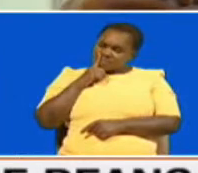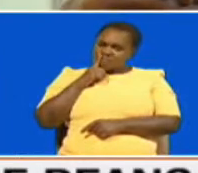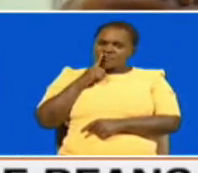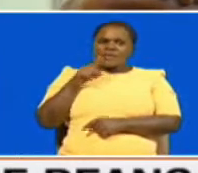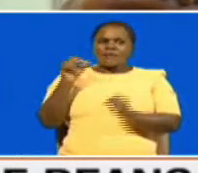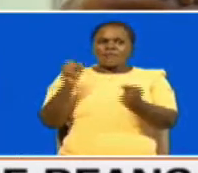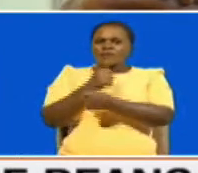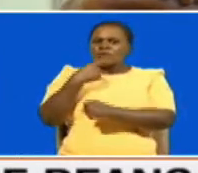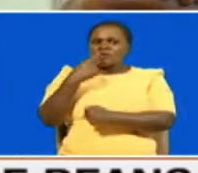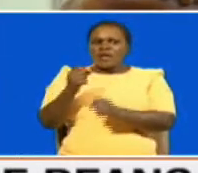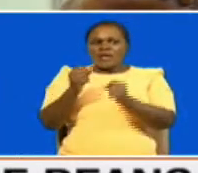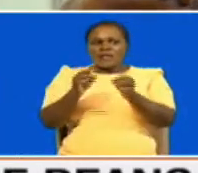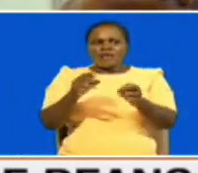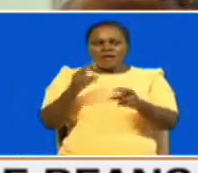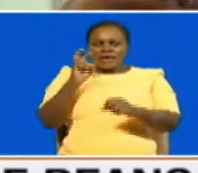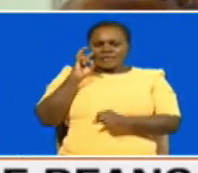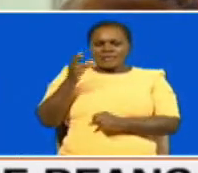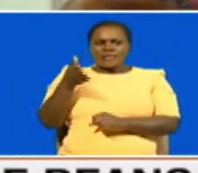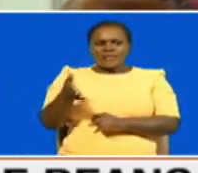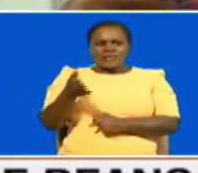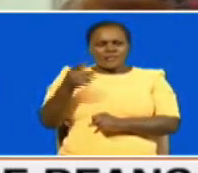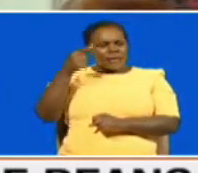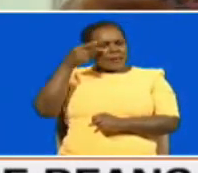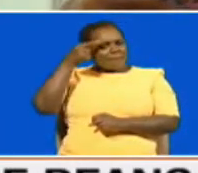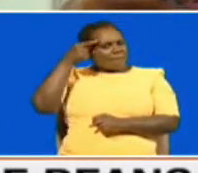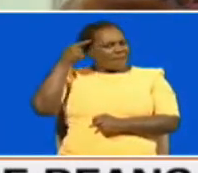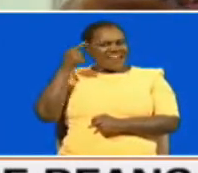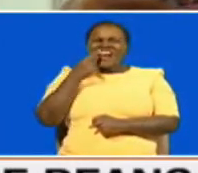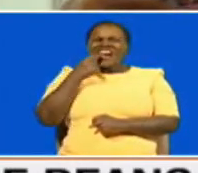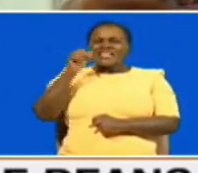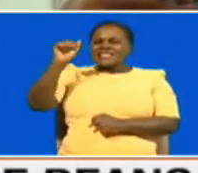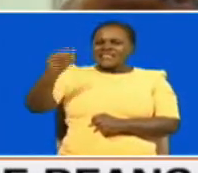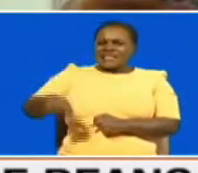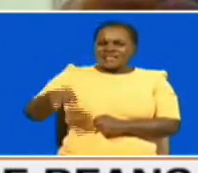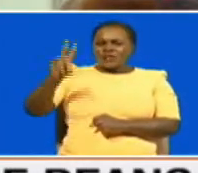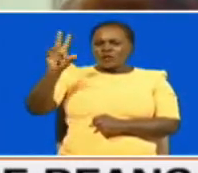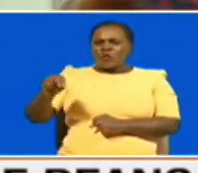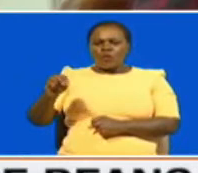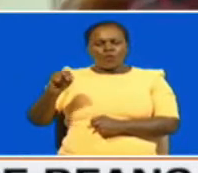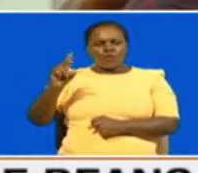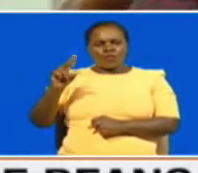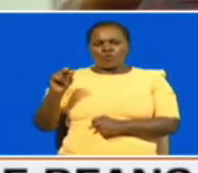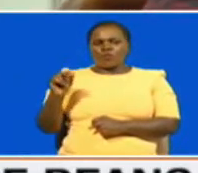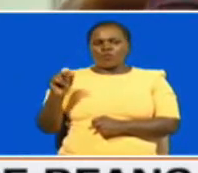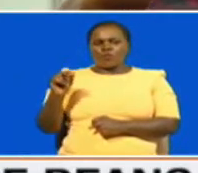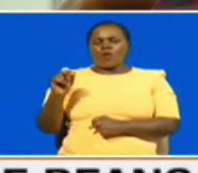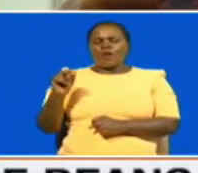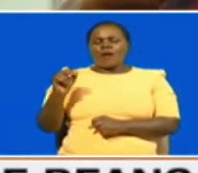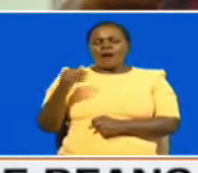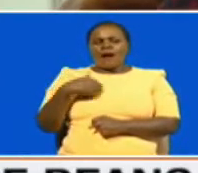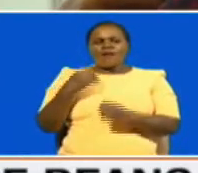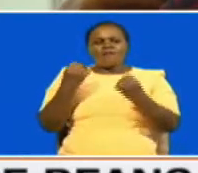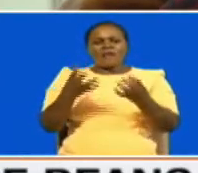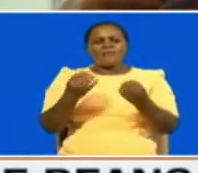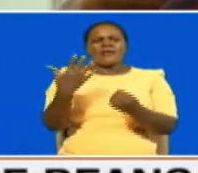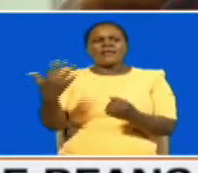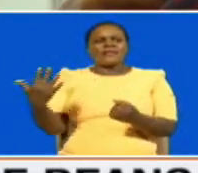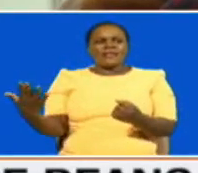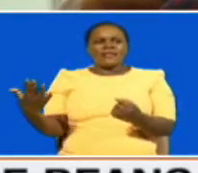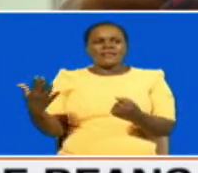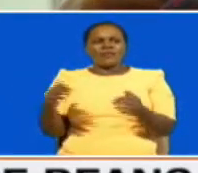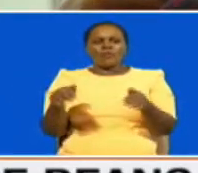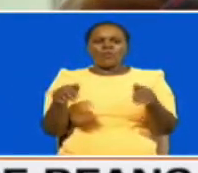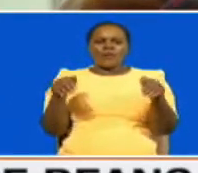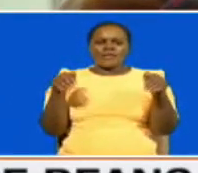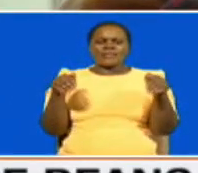you cannot say that if i see this it's a black and white yes or it is a no there are so many things that you will